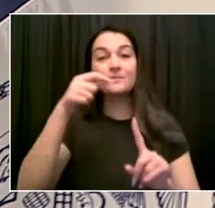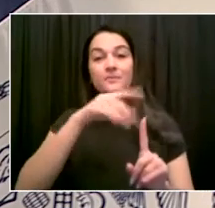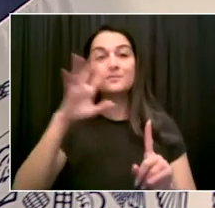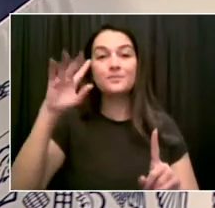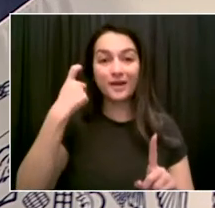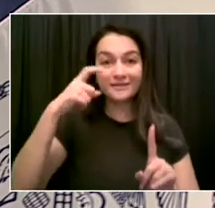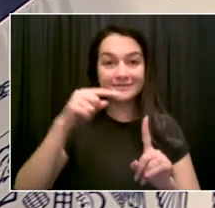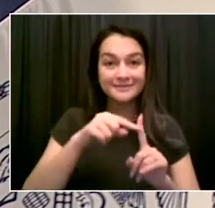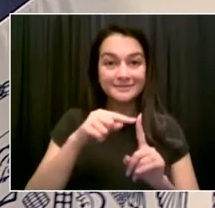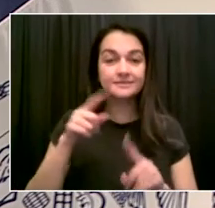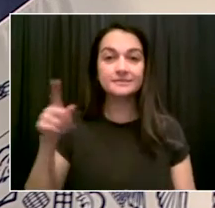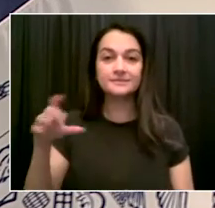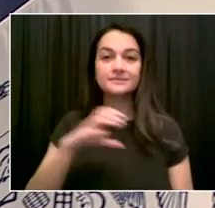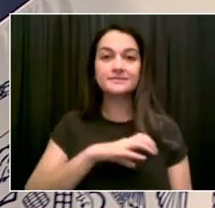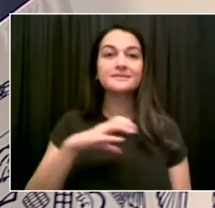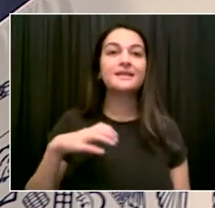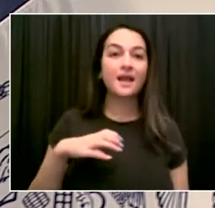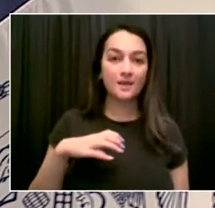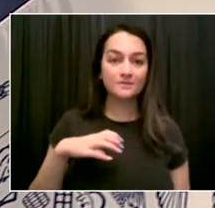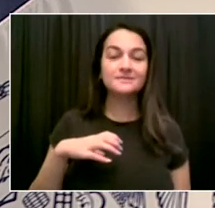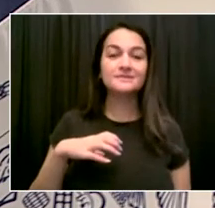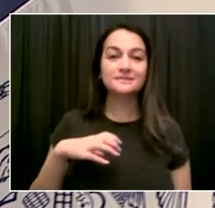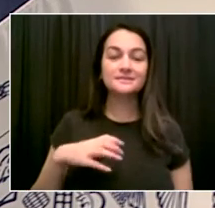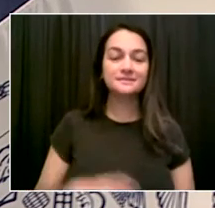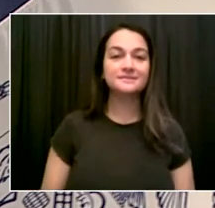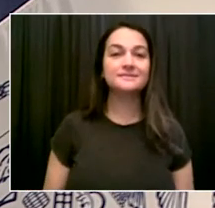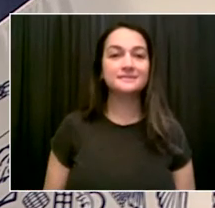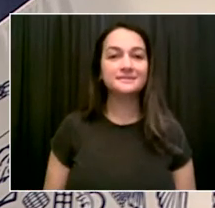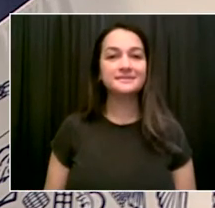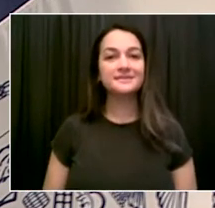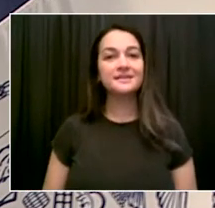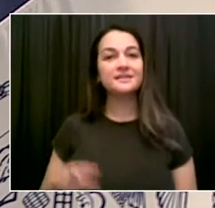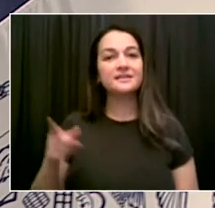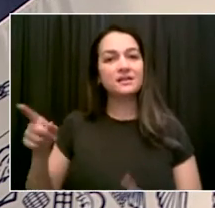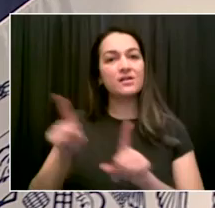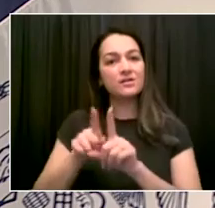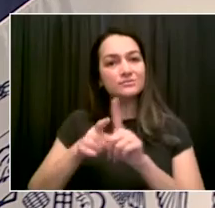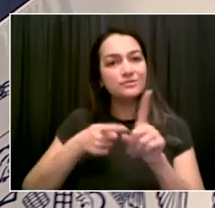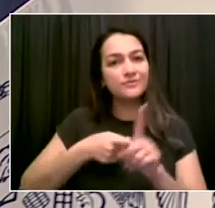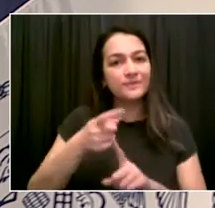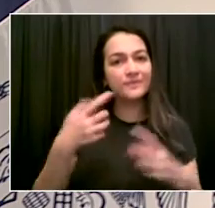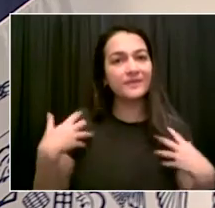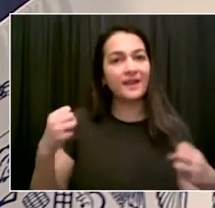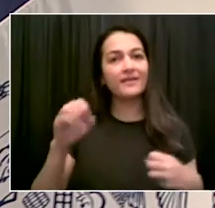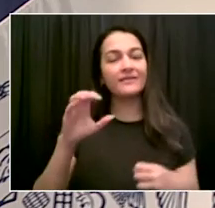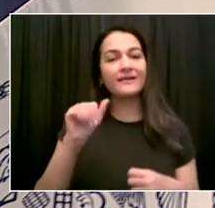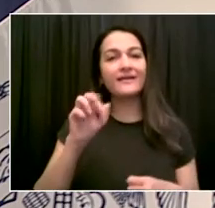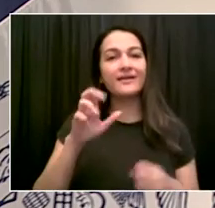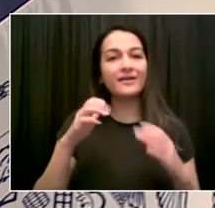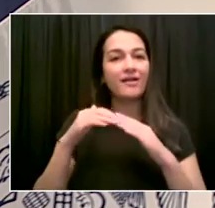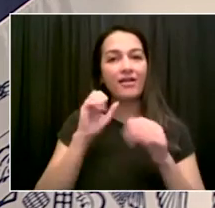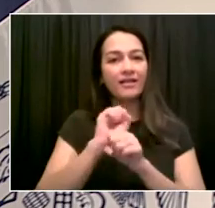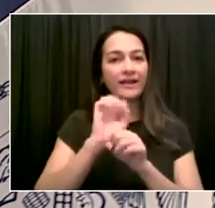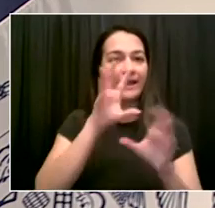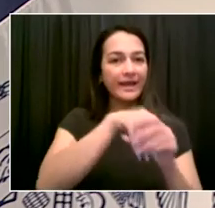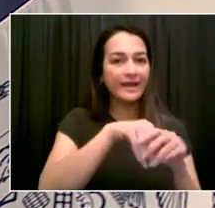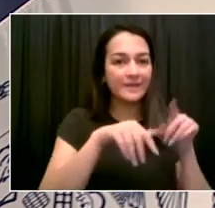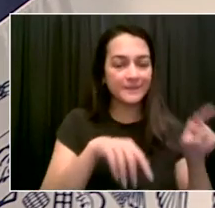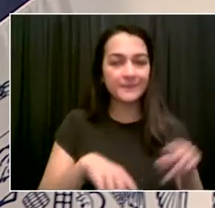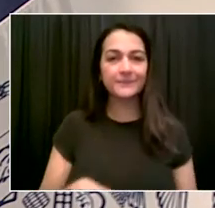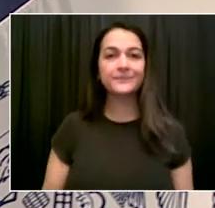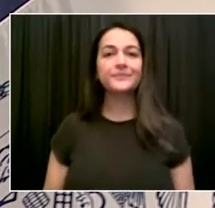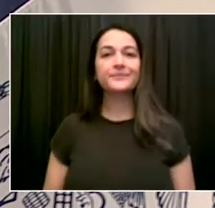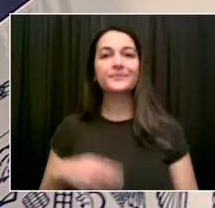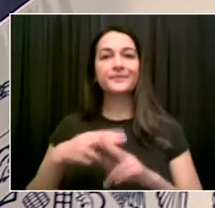I should say, for health care equity. My pleasure to introduce Congressmember Adriano Espaillat. Thank you,